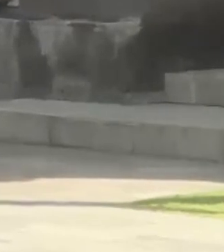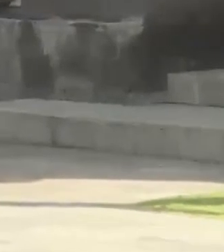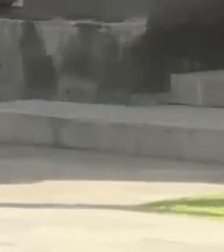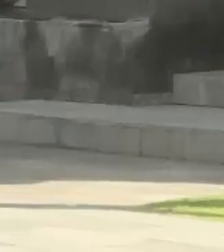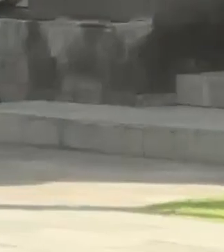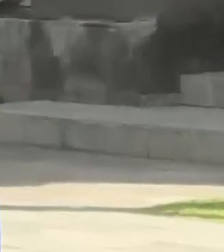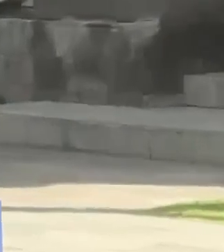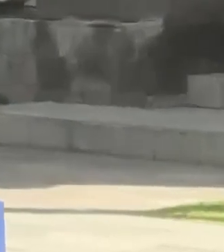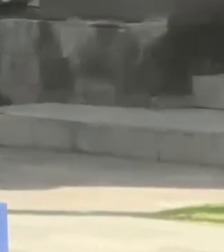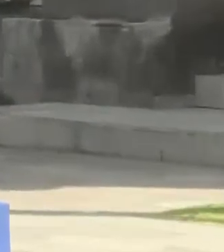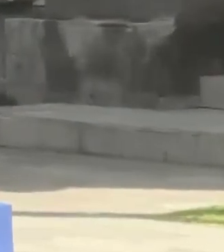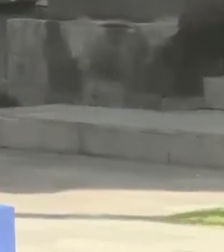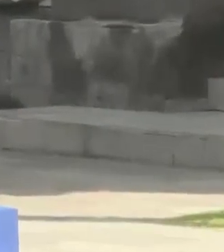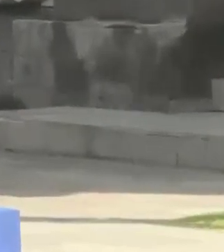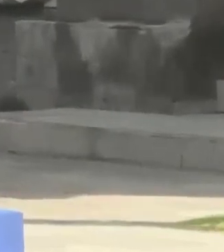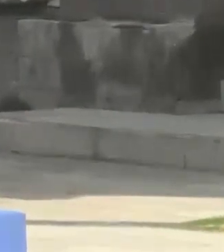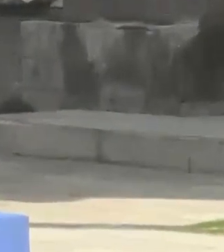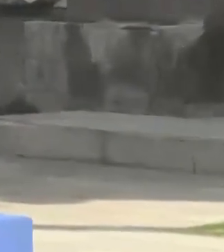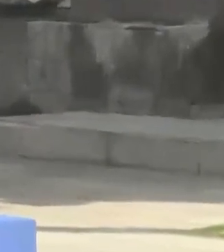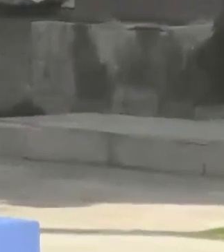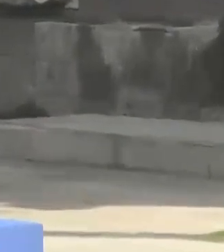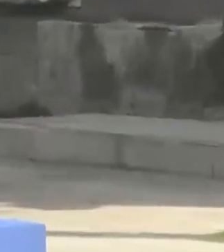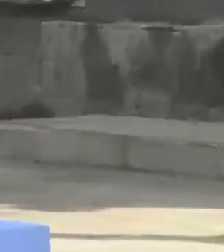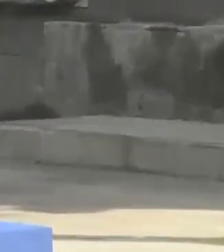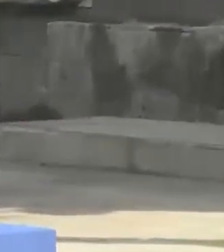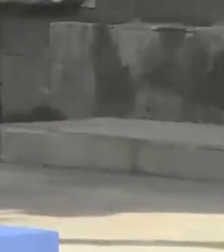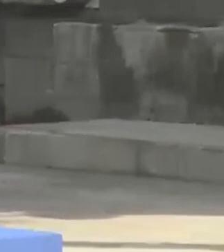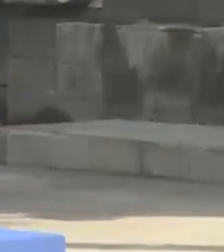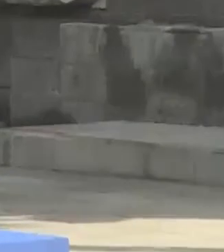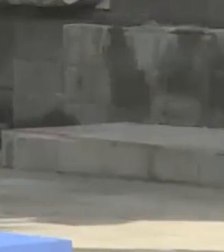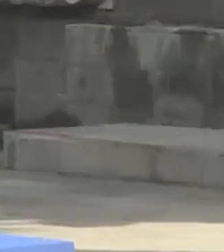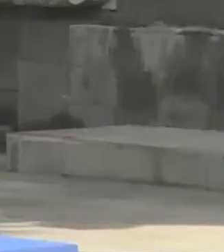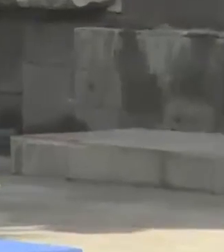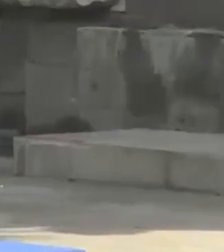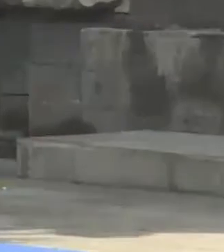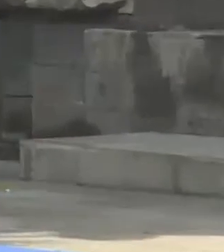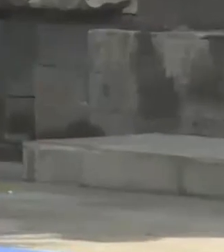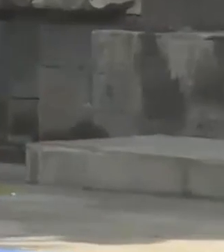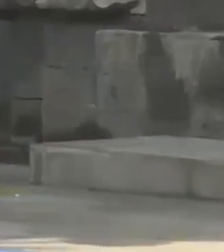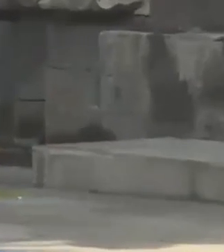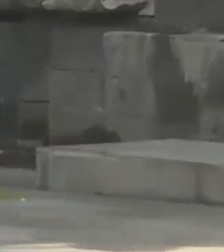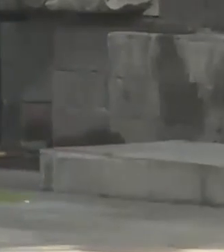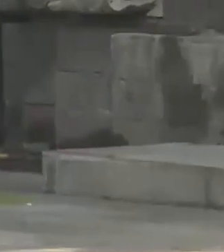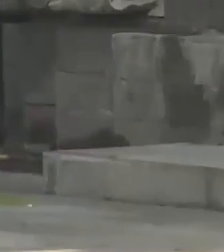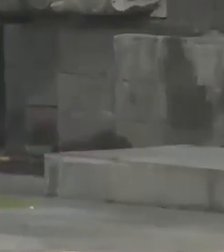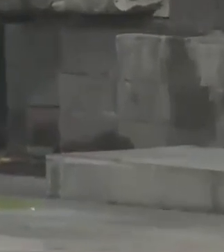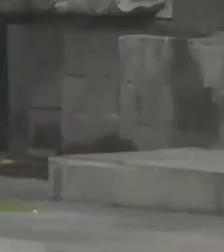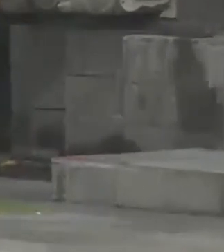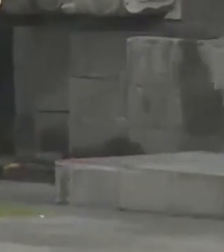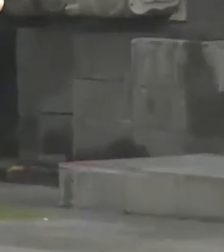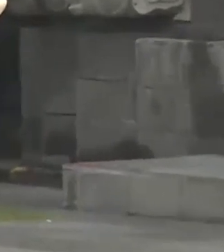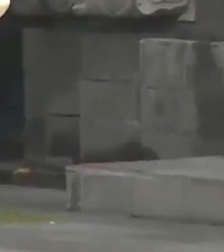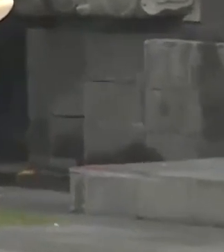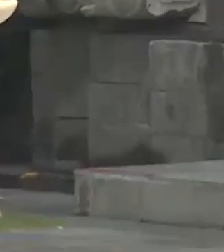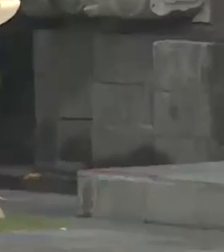delegates to deliberate on latest trends in disaster risk reduction and opportunities for implementing the Sendai